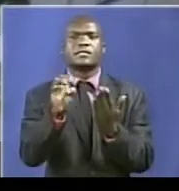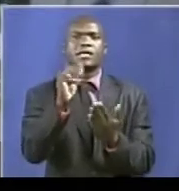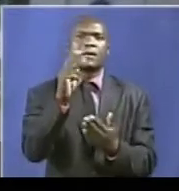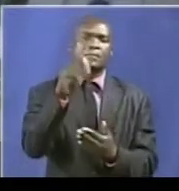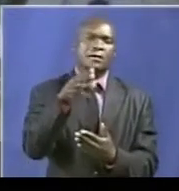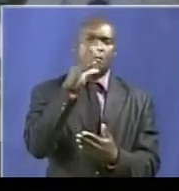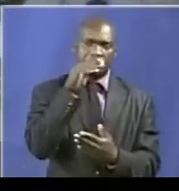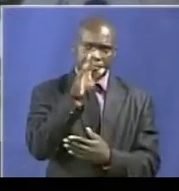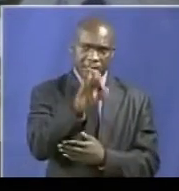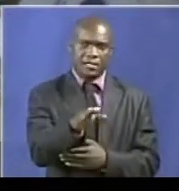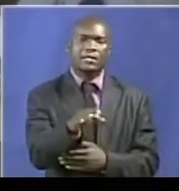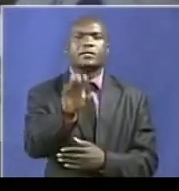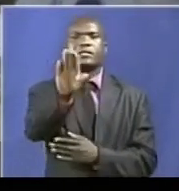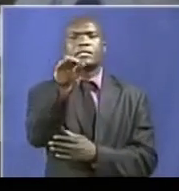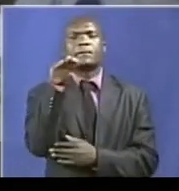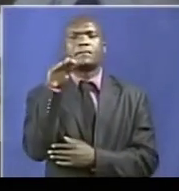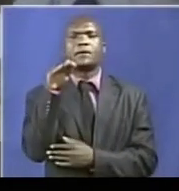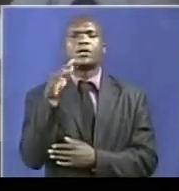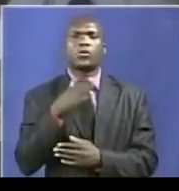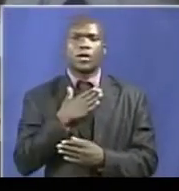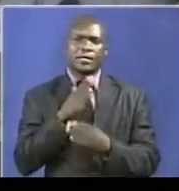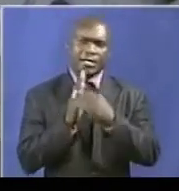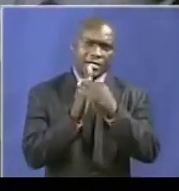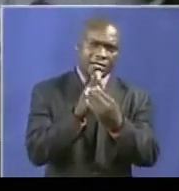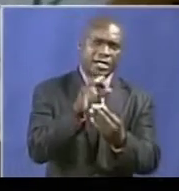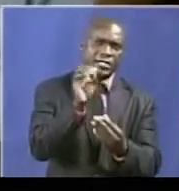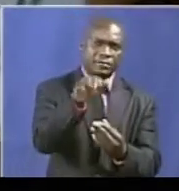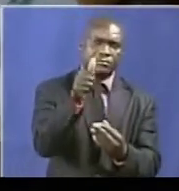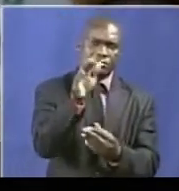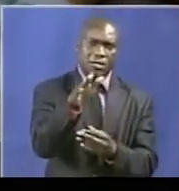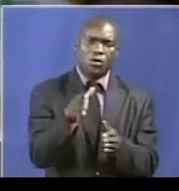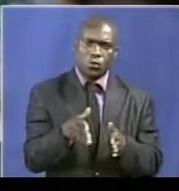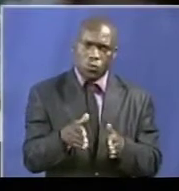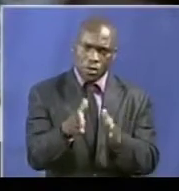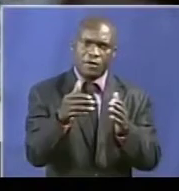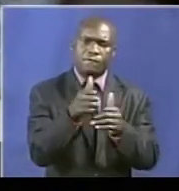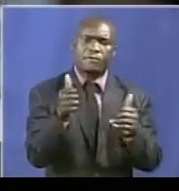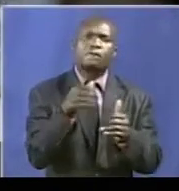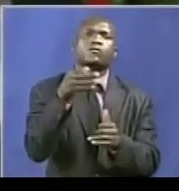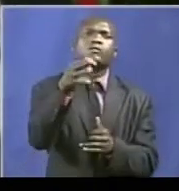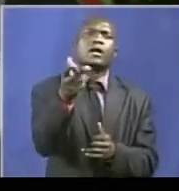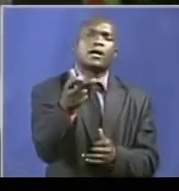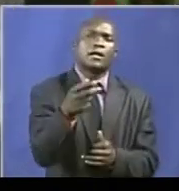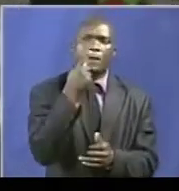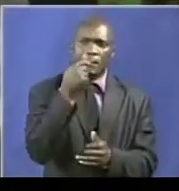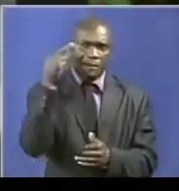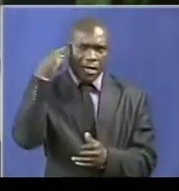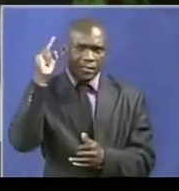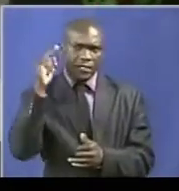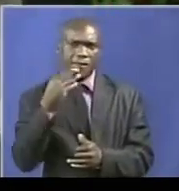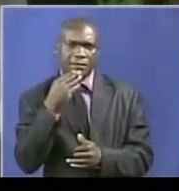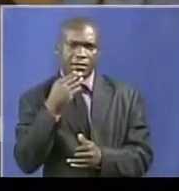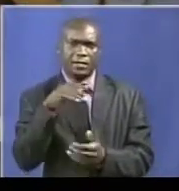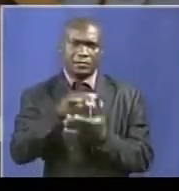-Hlongwane says the country needs a blameless leadership to be able to move forward and the decision by Comrade Mugabe places the party on a